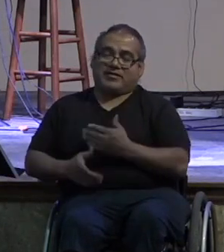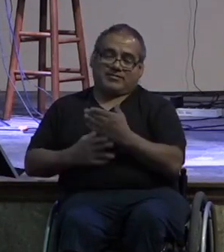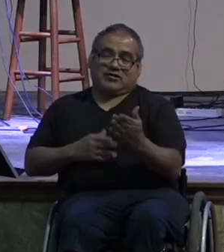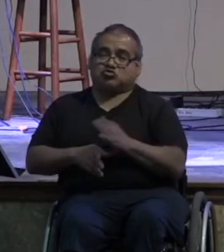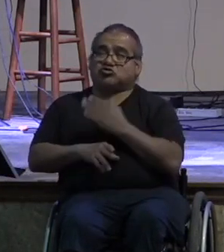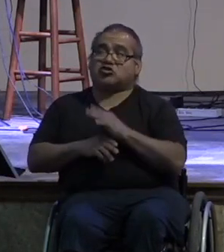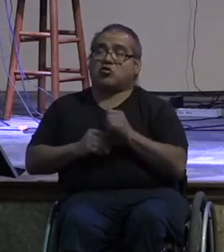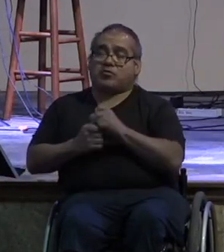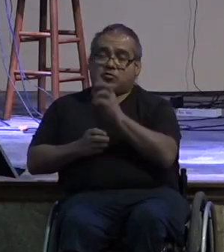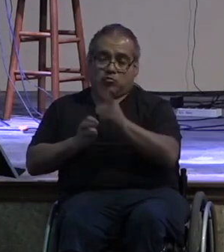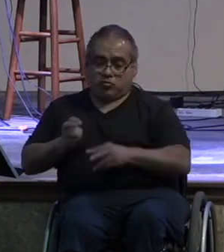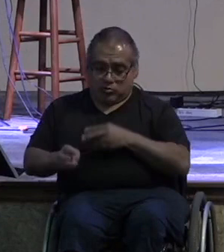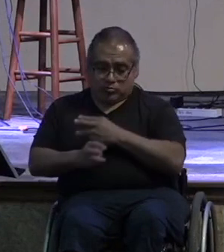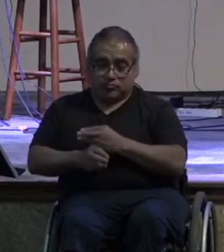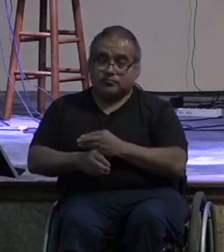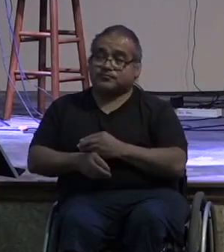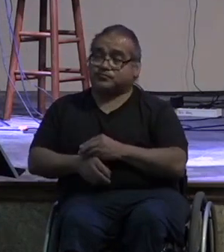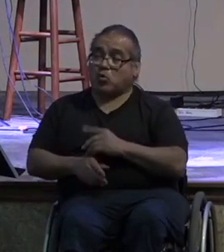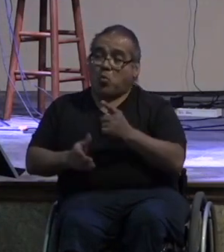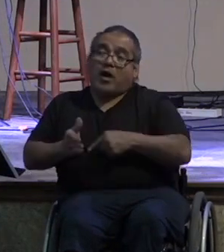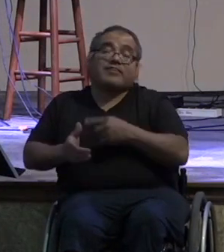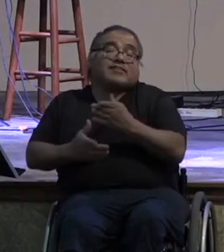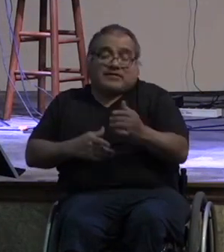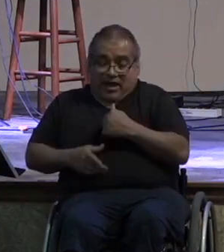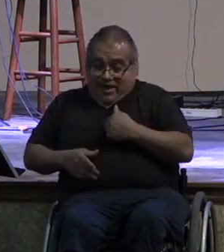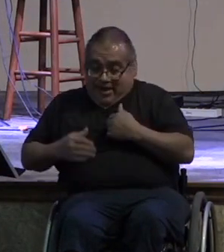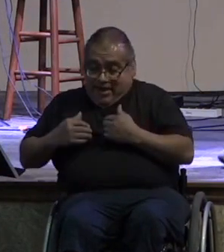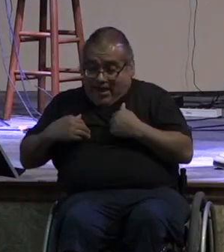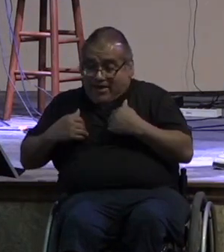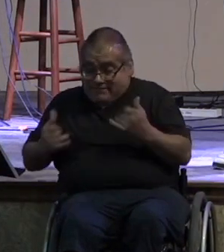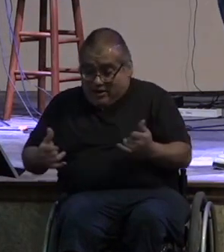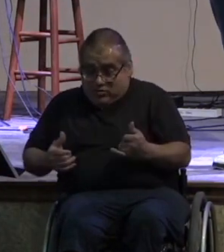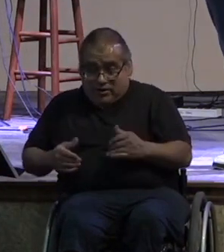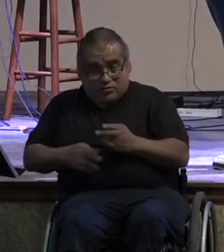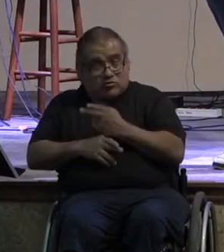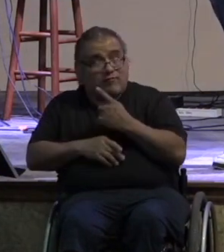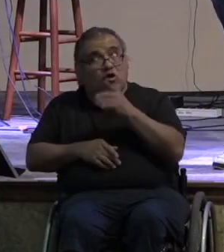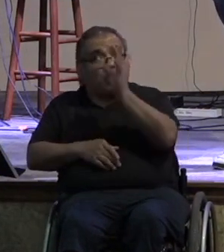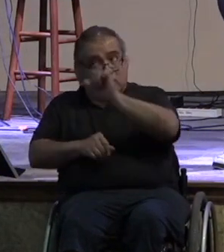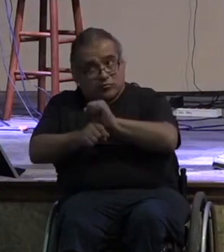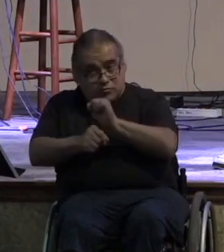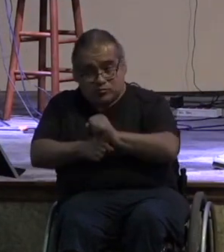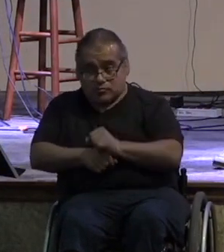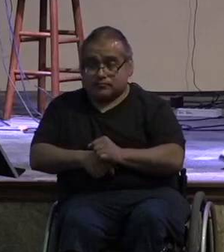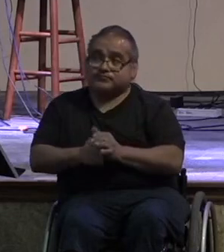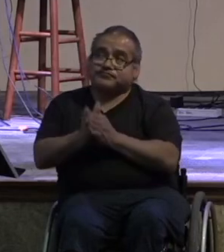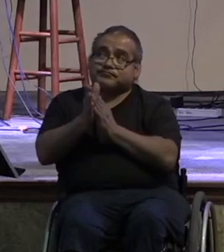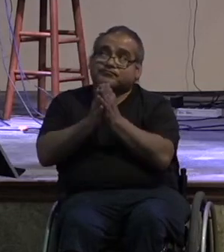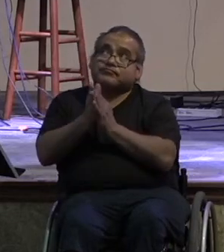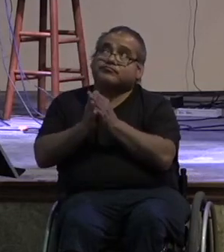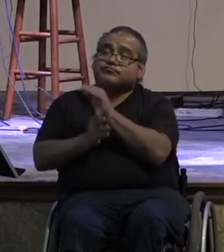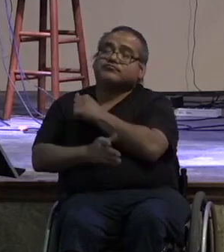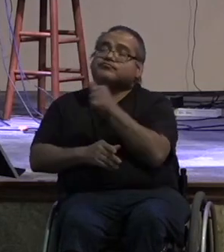so some questions to ask yourself what things do i have that i can use for god's mission if you're really ambitious you can write them down